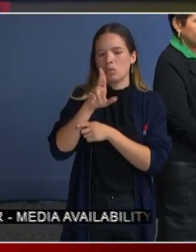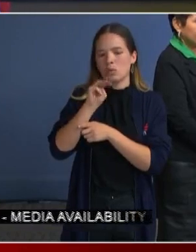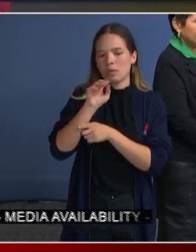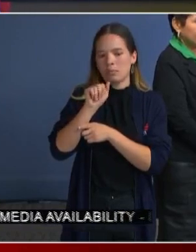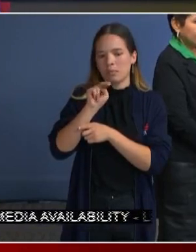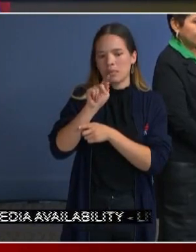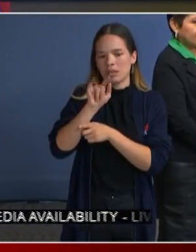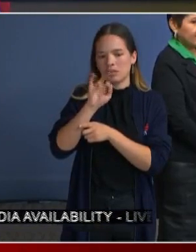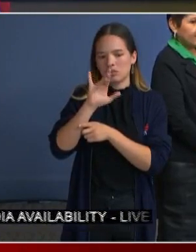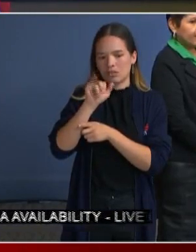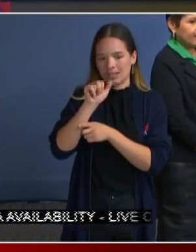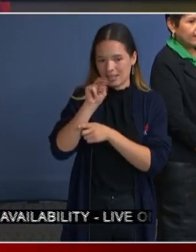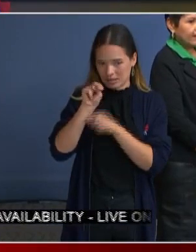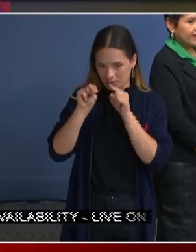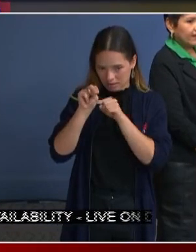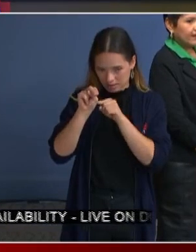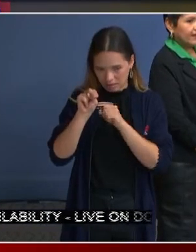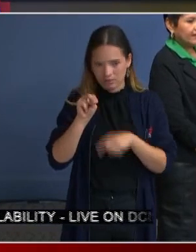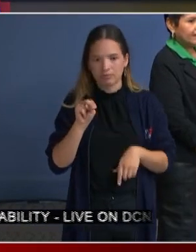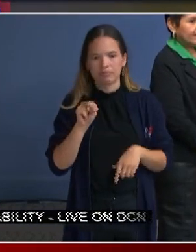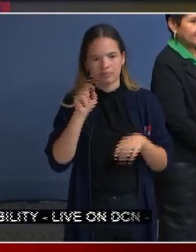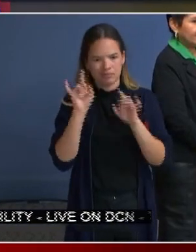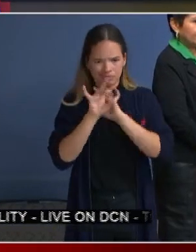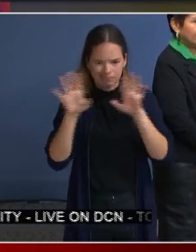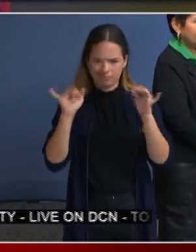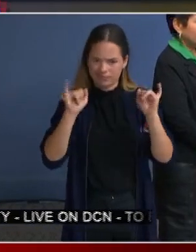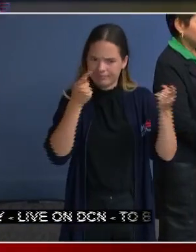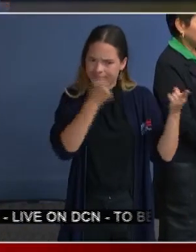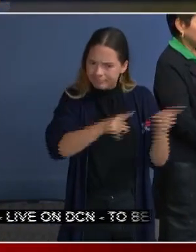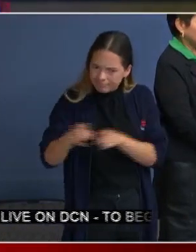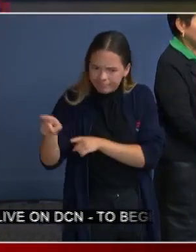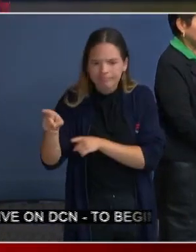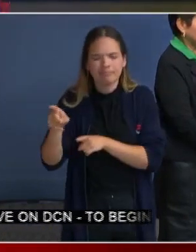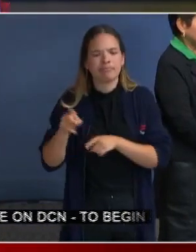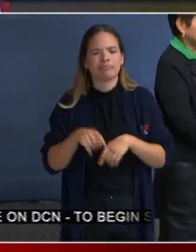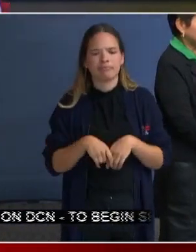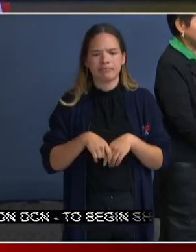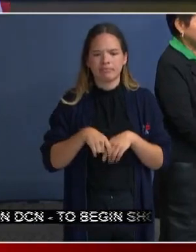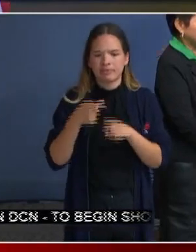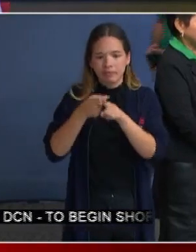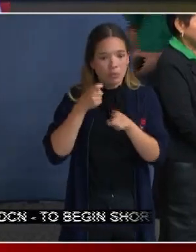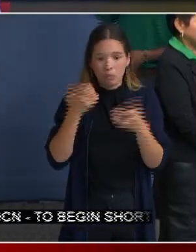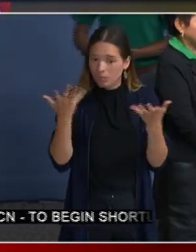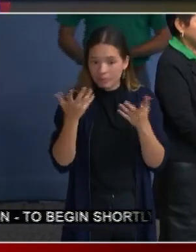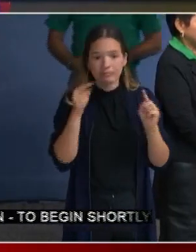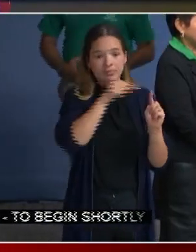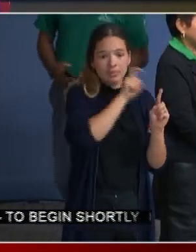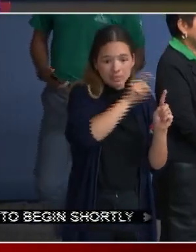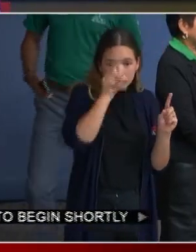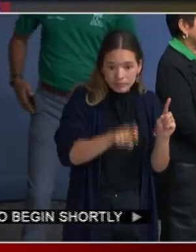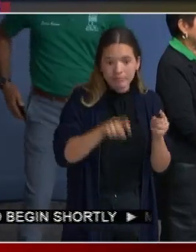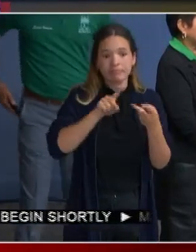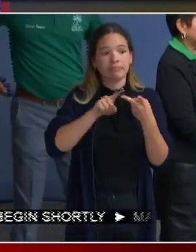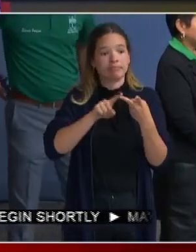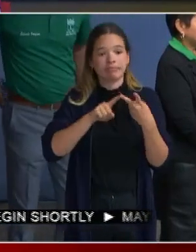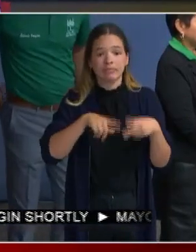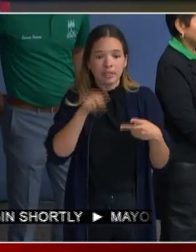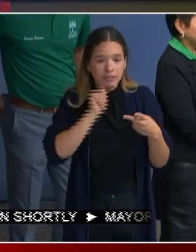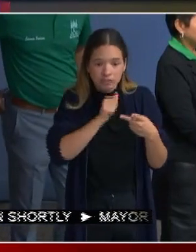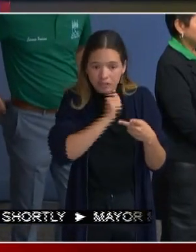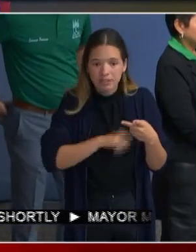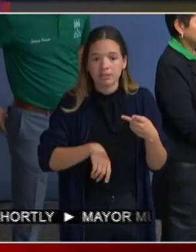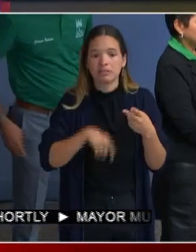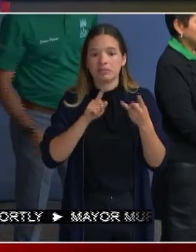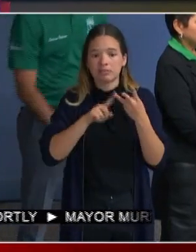of the governors of Texas and Arizona who have bused hundreds of people to DC